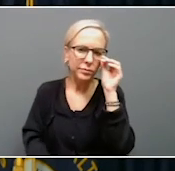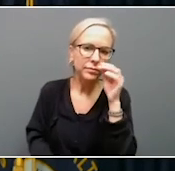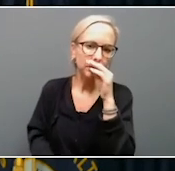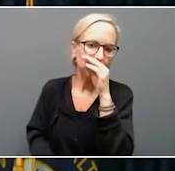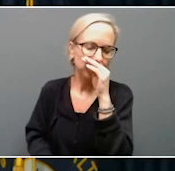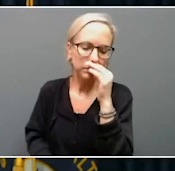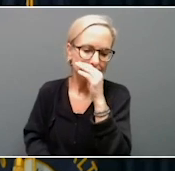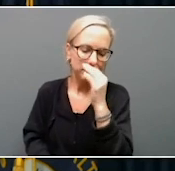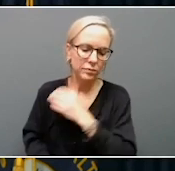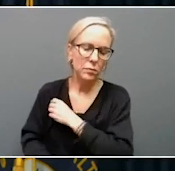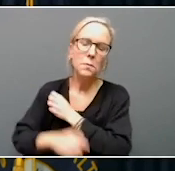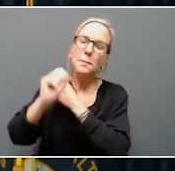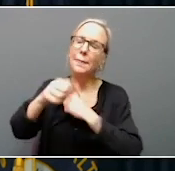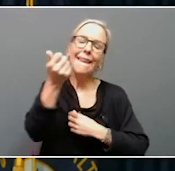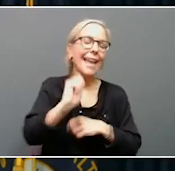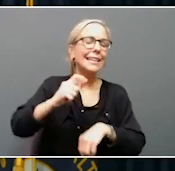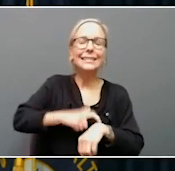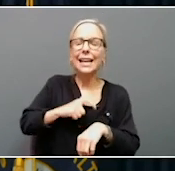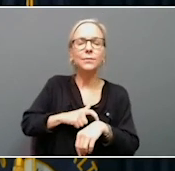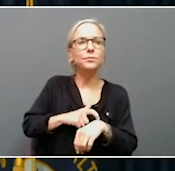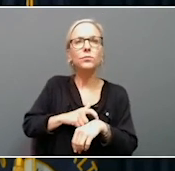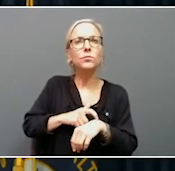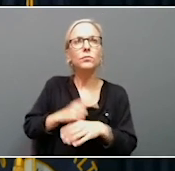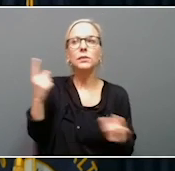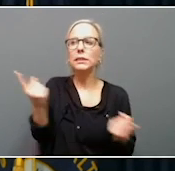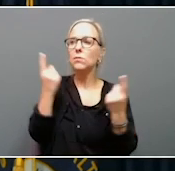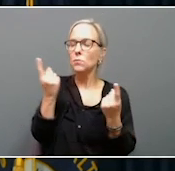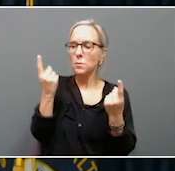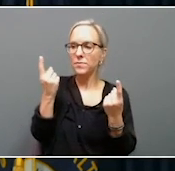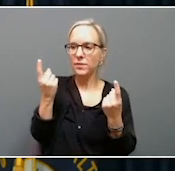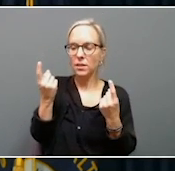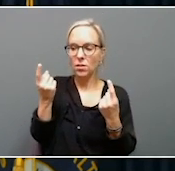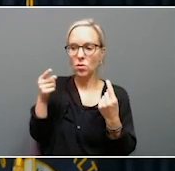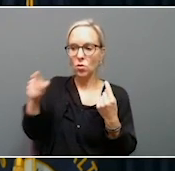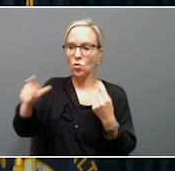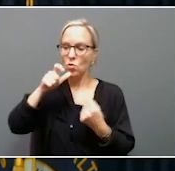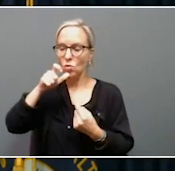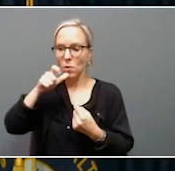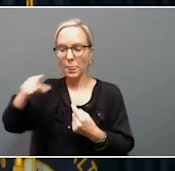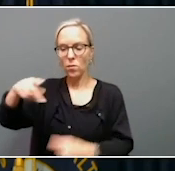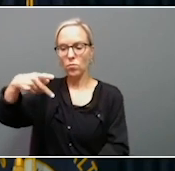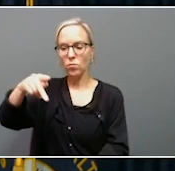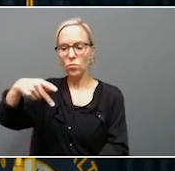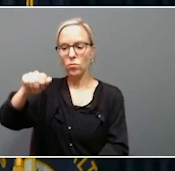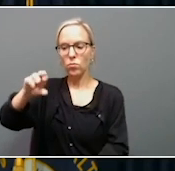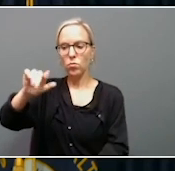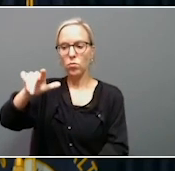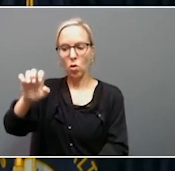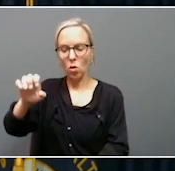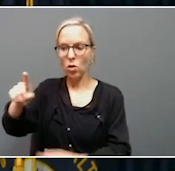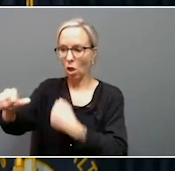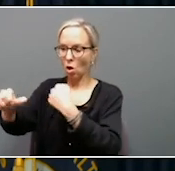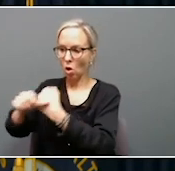Well, certainly, any time that someone on parole ends up harming someone in the public, it's a